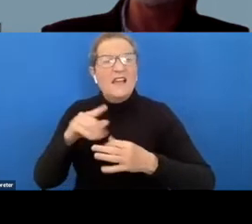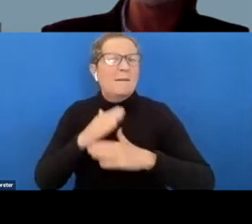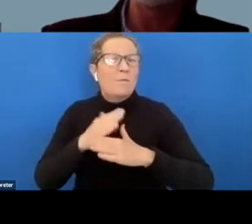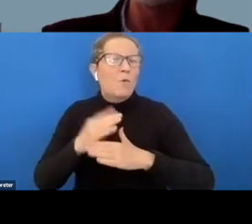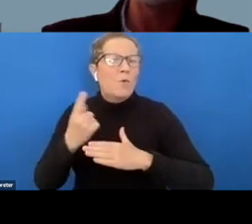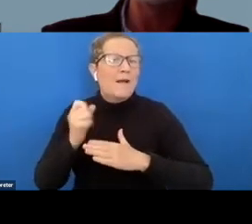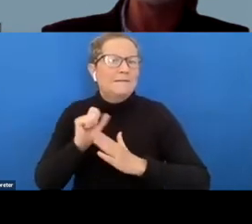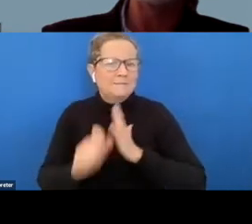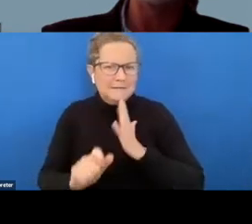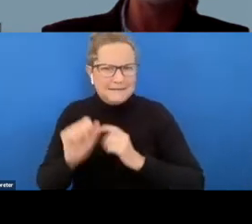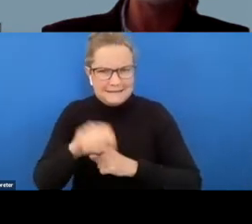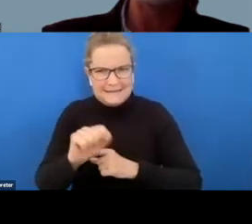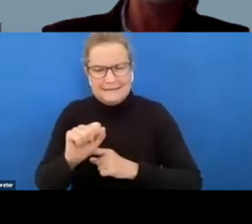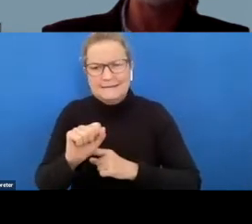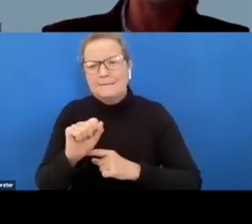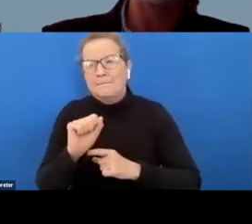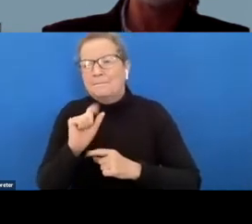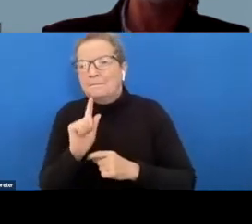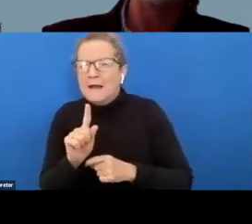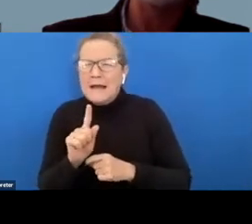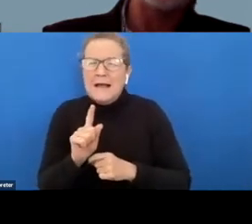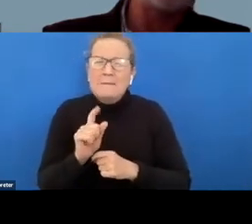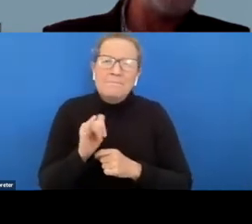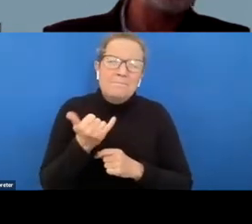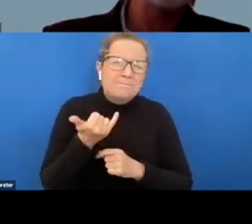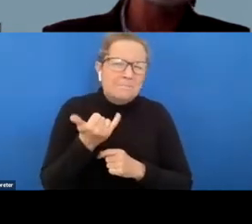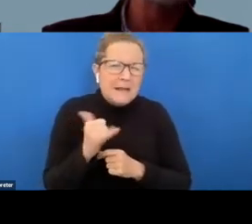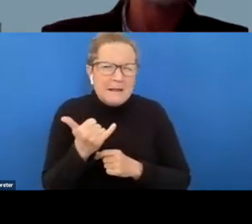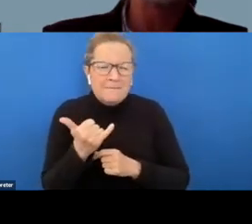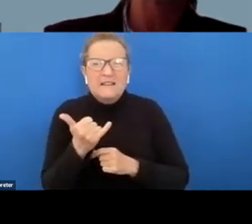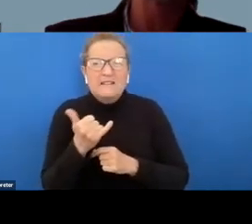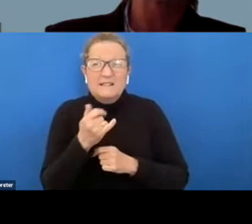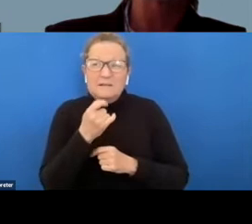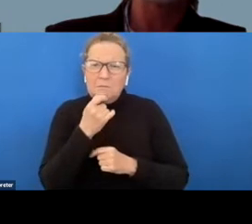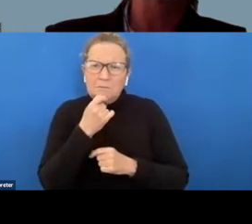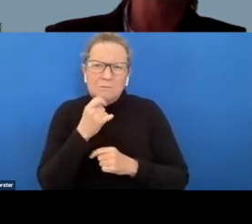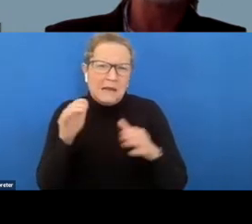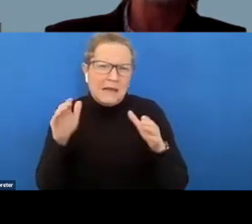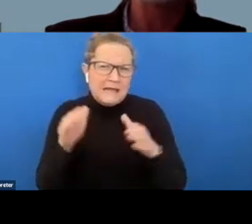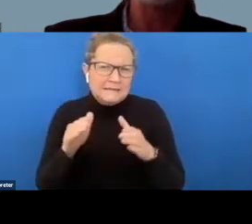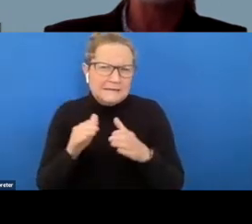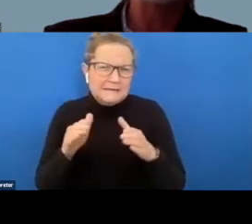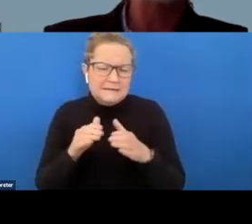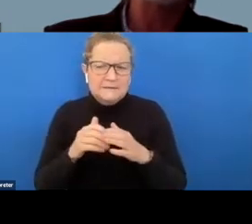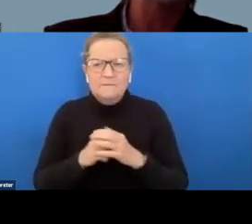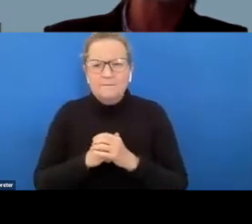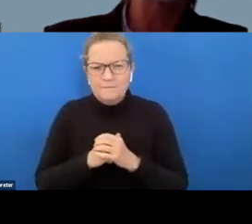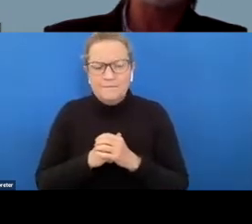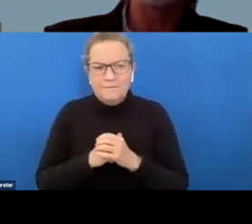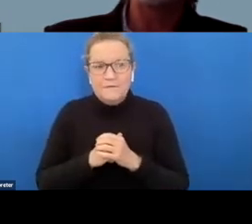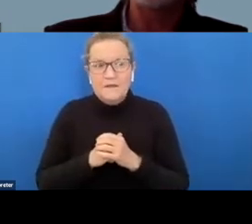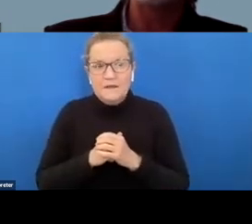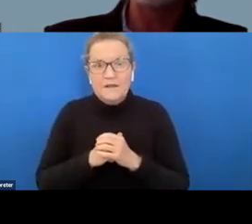with disability uh but maybe perhaps not um in the same numbers uh so if there are others what i would encourage